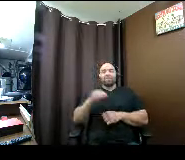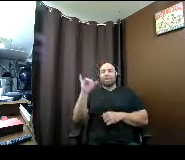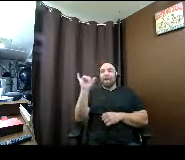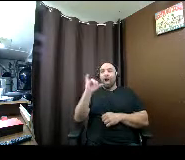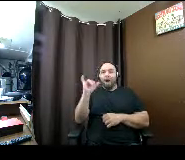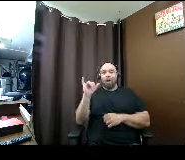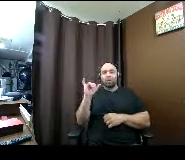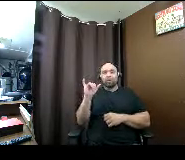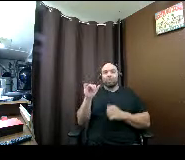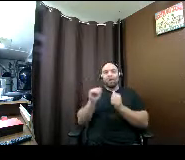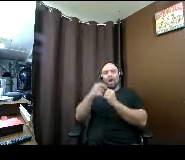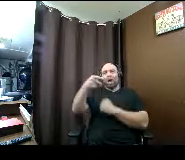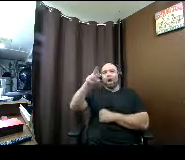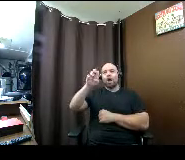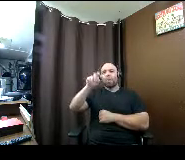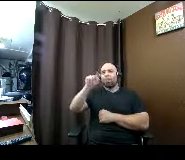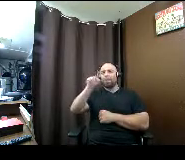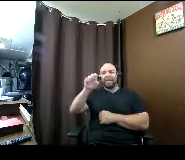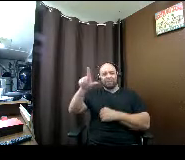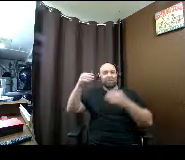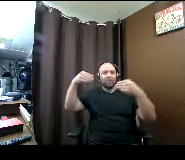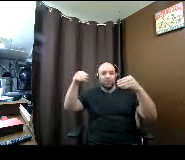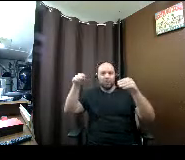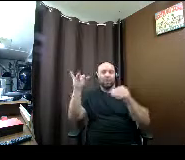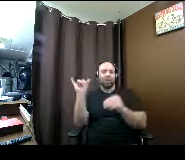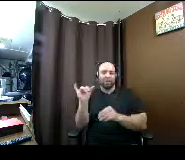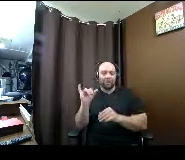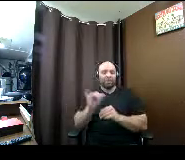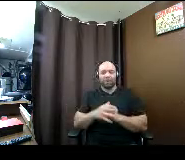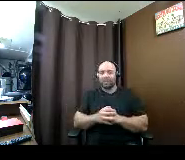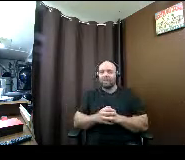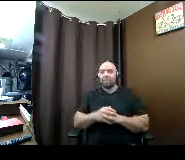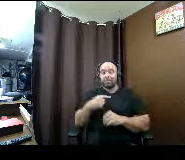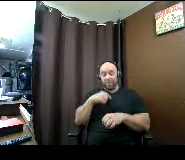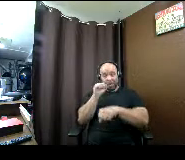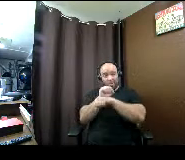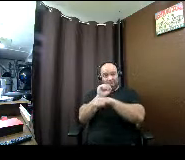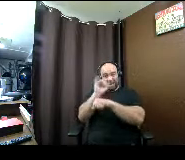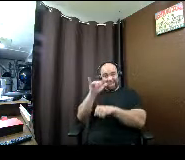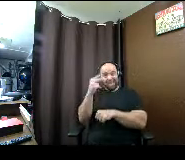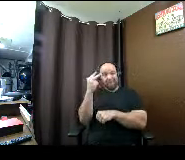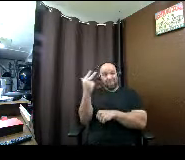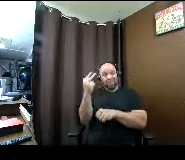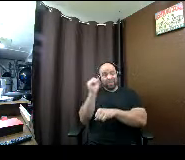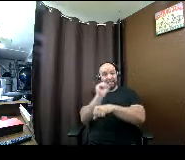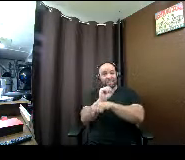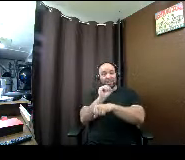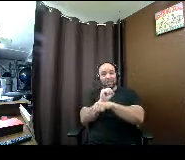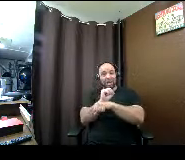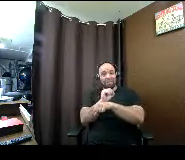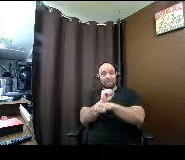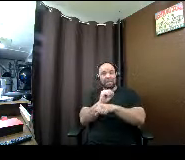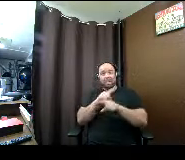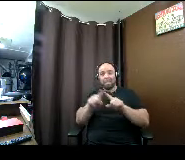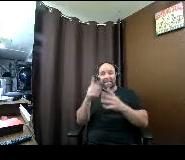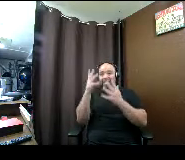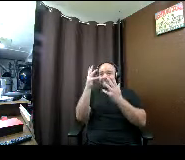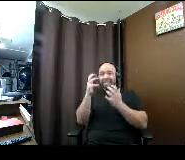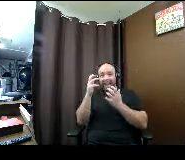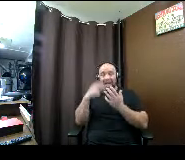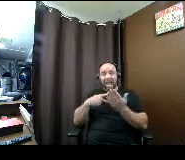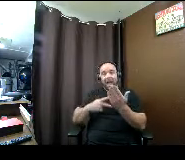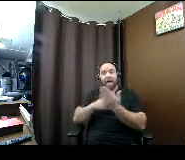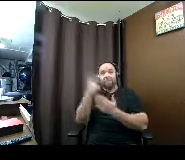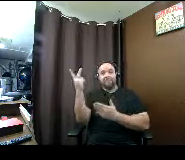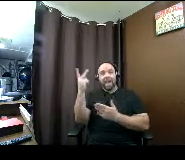because it went out of business while i was standing there um i worked these three jobs and sadly failed my first quarter